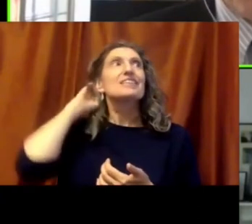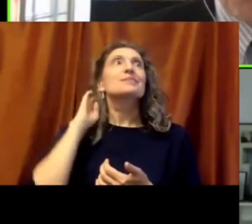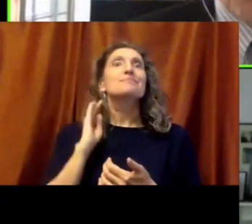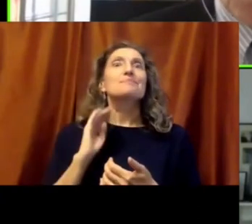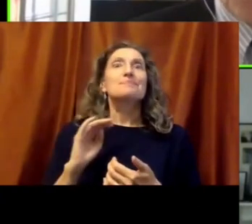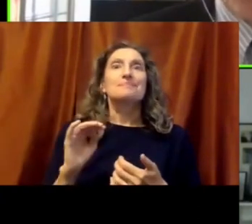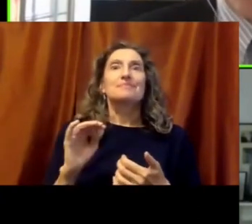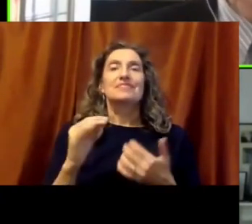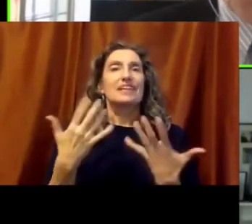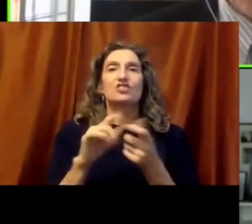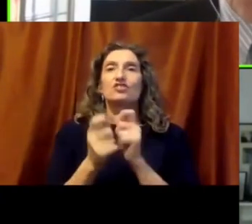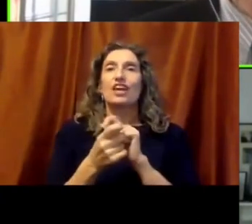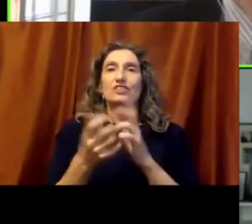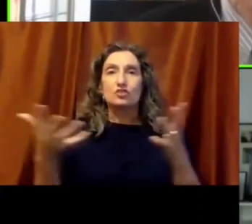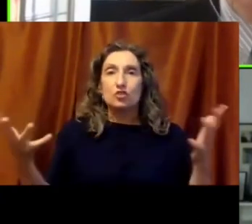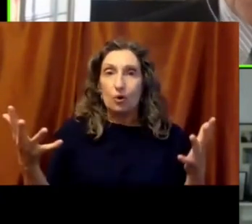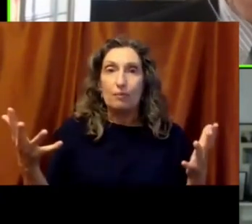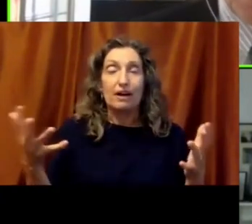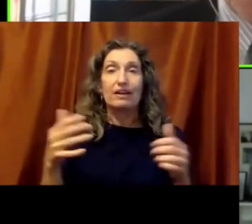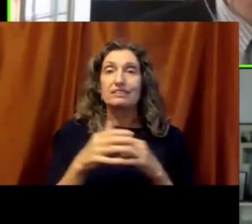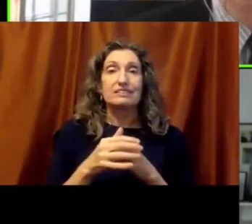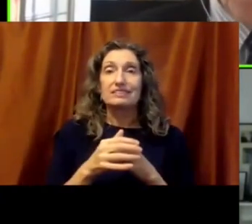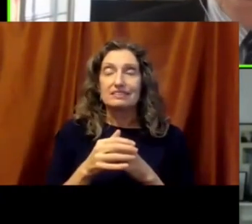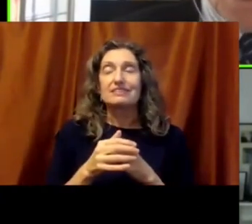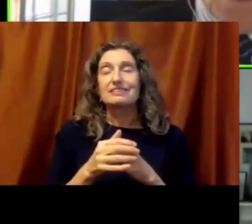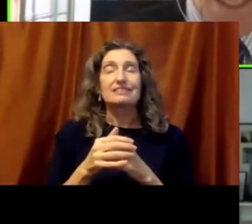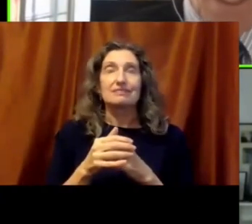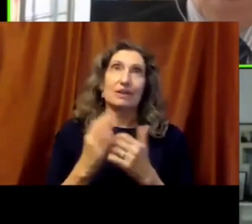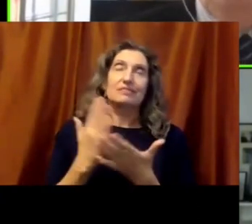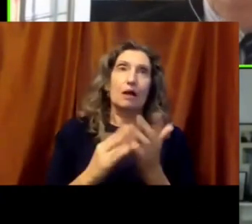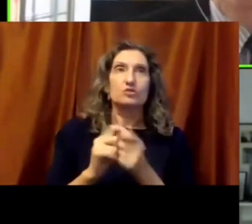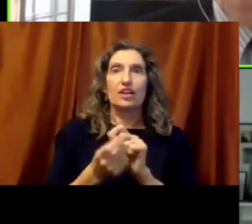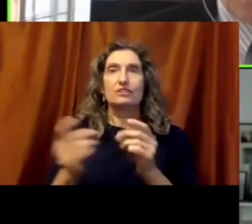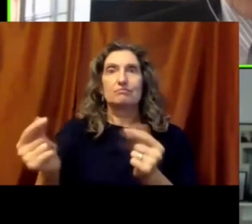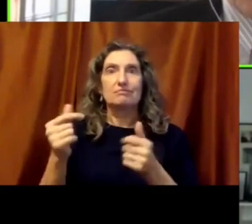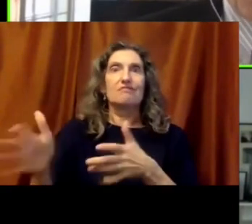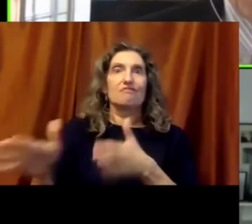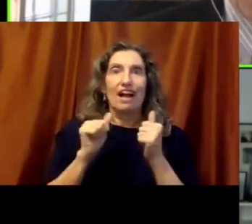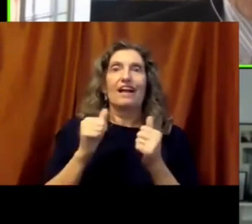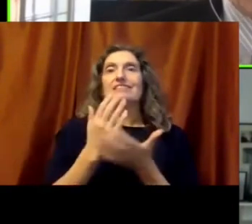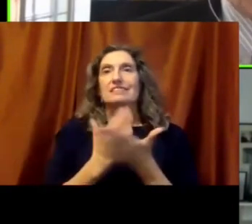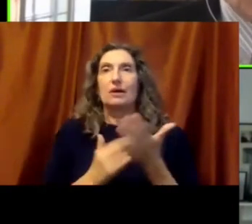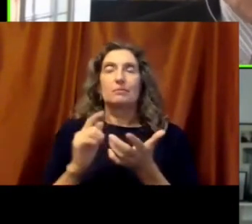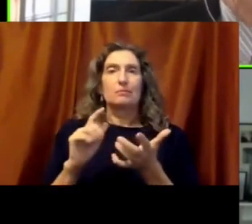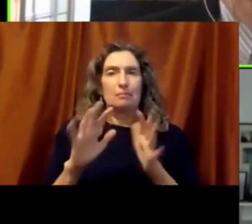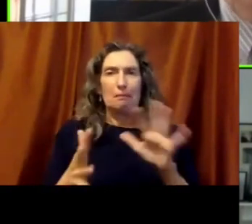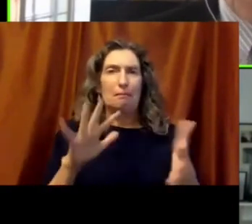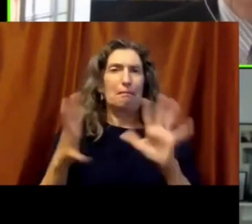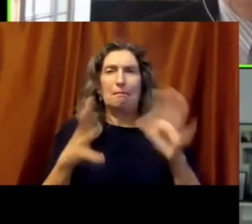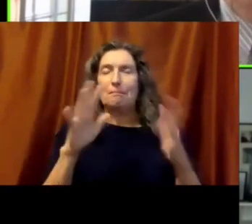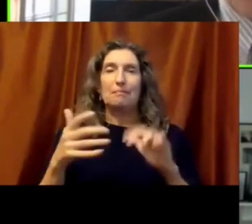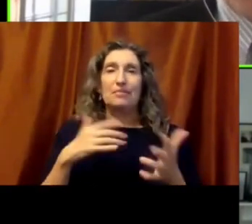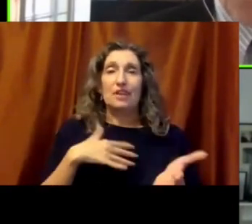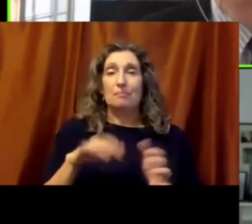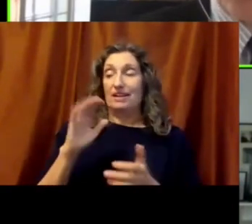was moving in certain directions and it's been accelerated, but in any case, the economy